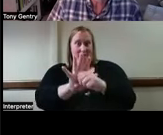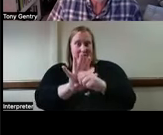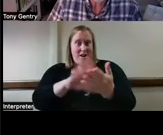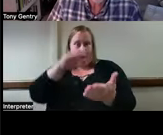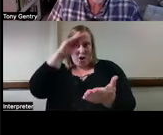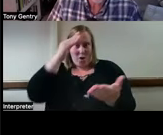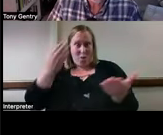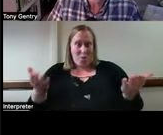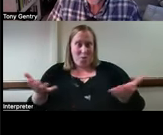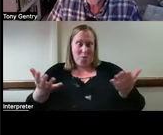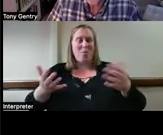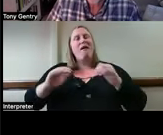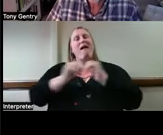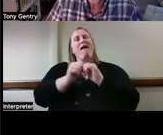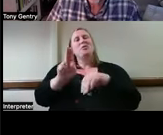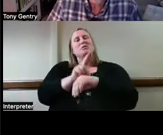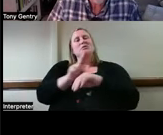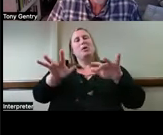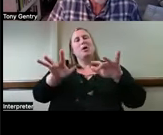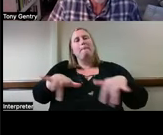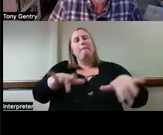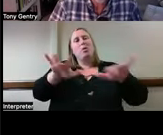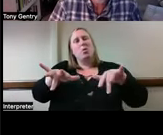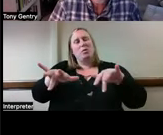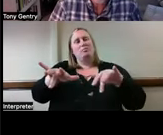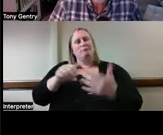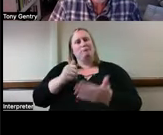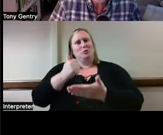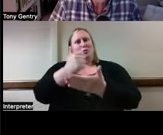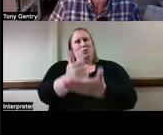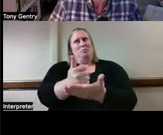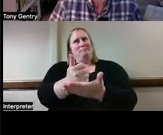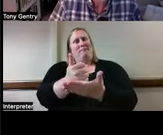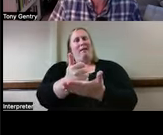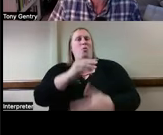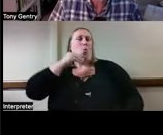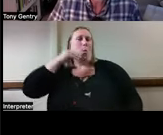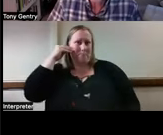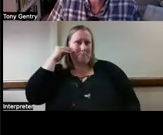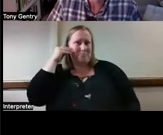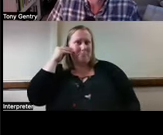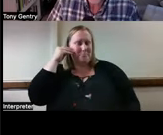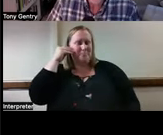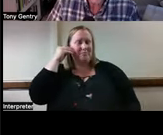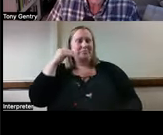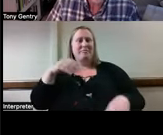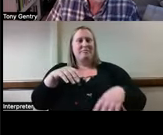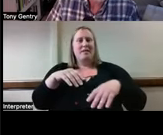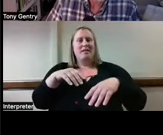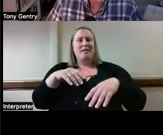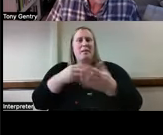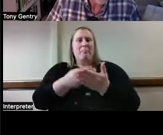are lots of ways we can use our computers to support our home or home living situation through transactions and housekeeping